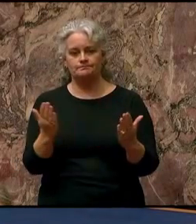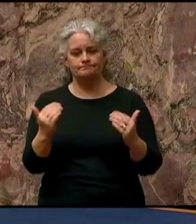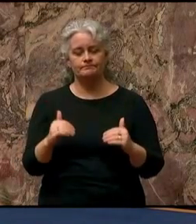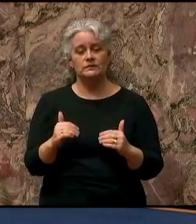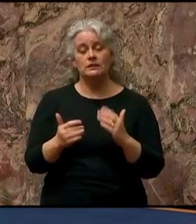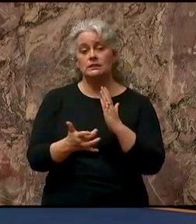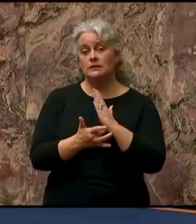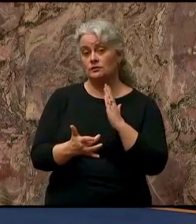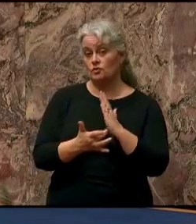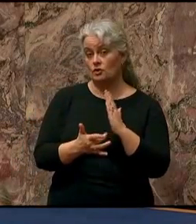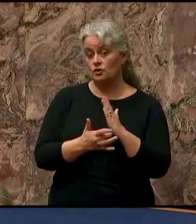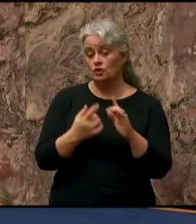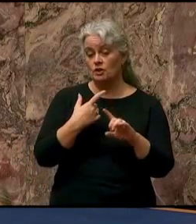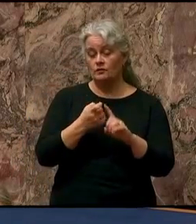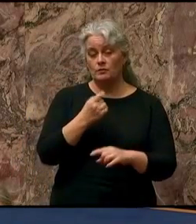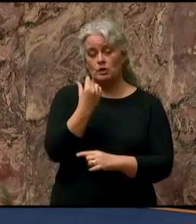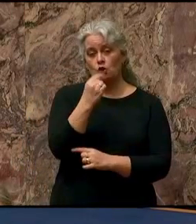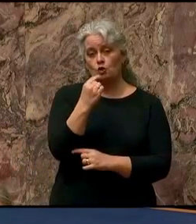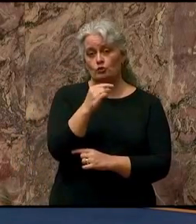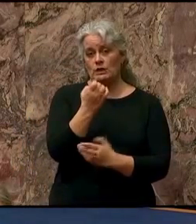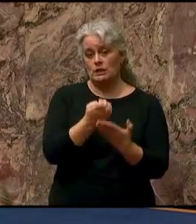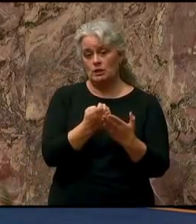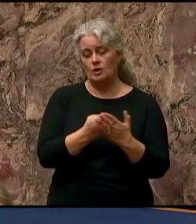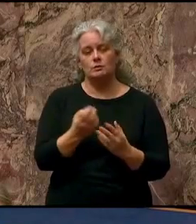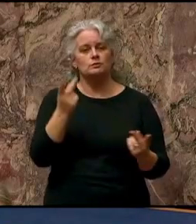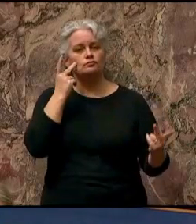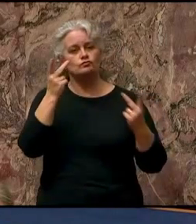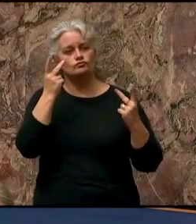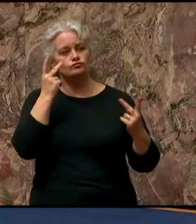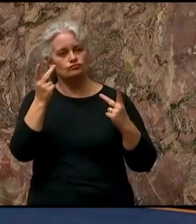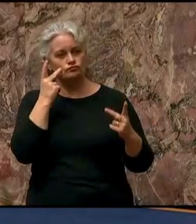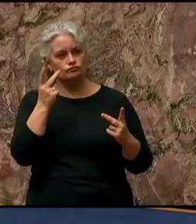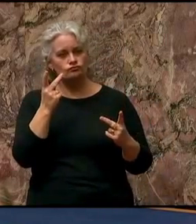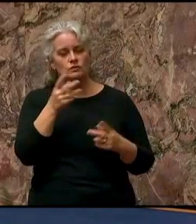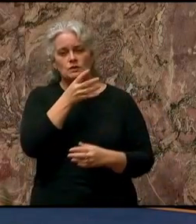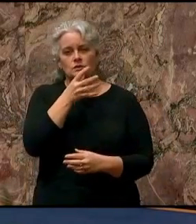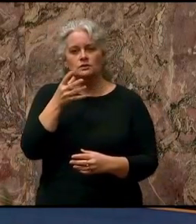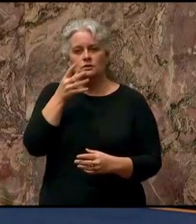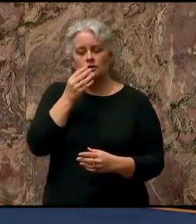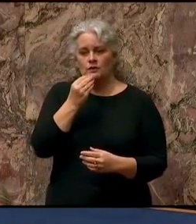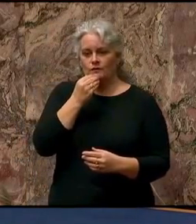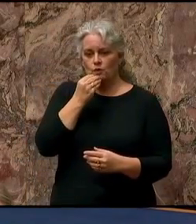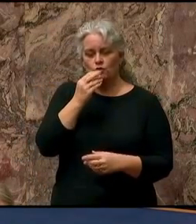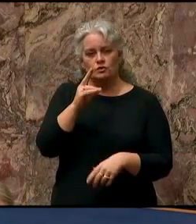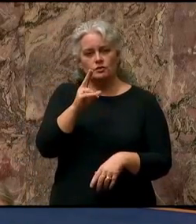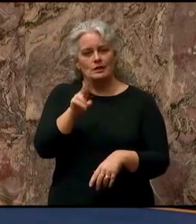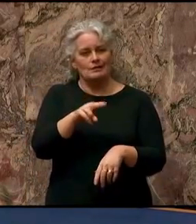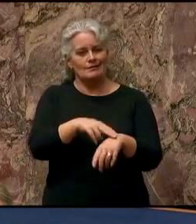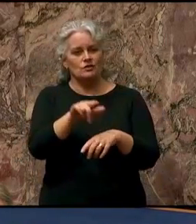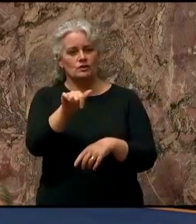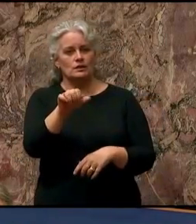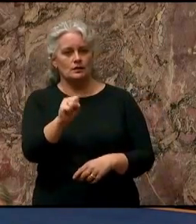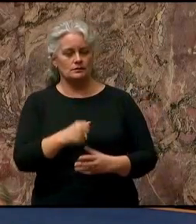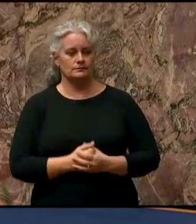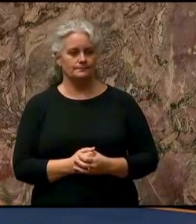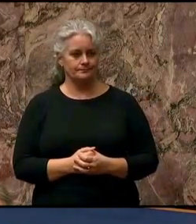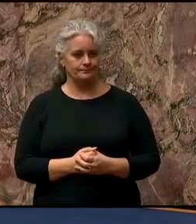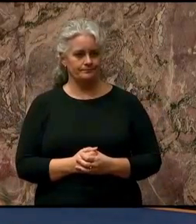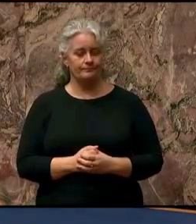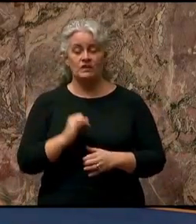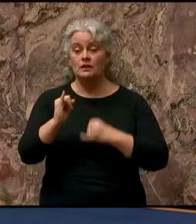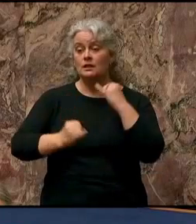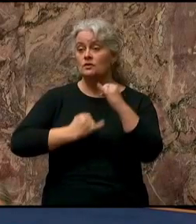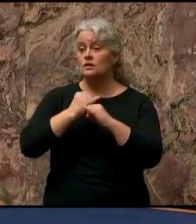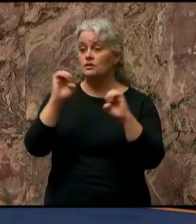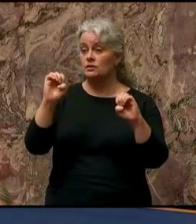technology and the green economy, tourism, agri-foods and natural gas. In international